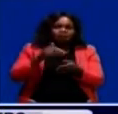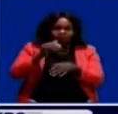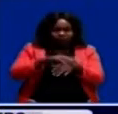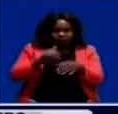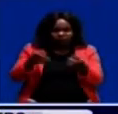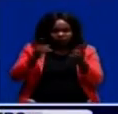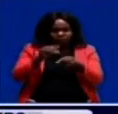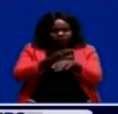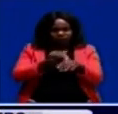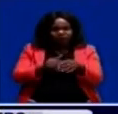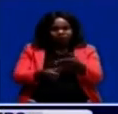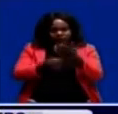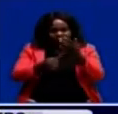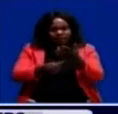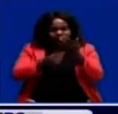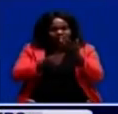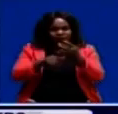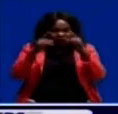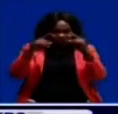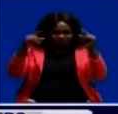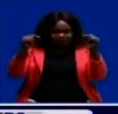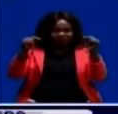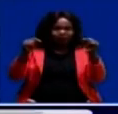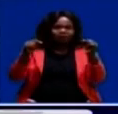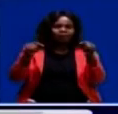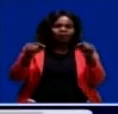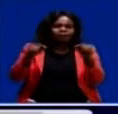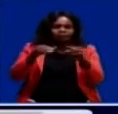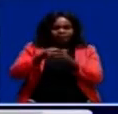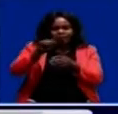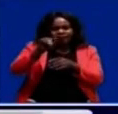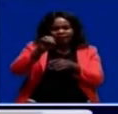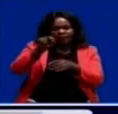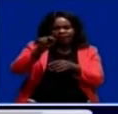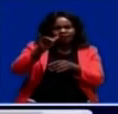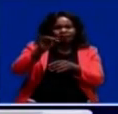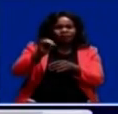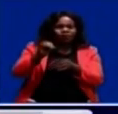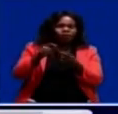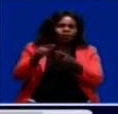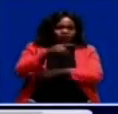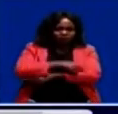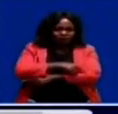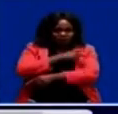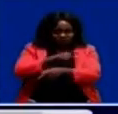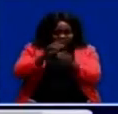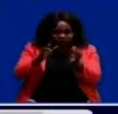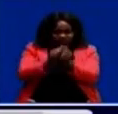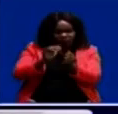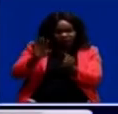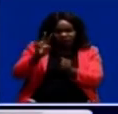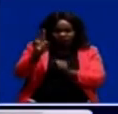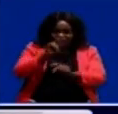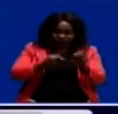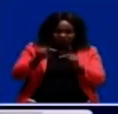ambassador to Japan, Nioi Mutiti, at the Zambian embassy in Tokyo today. Professor Mumba and his two-man delegation